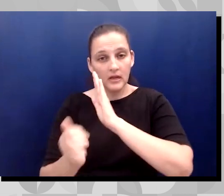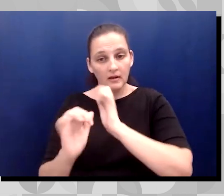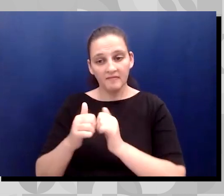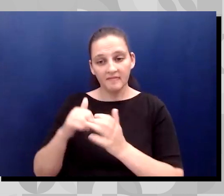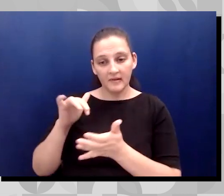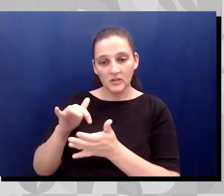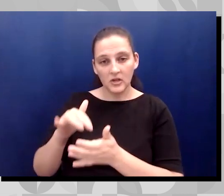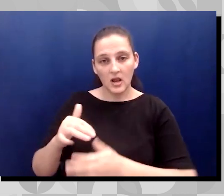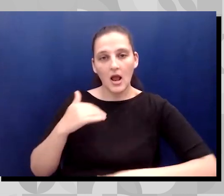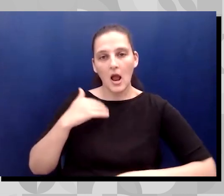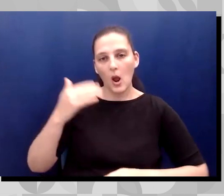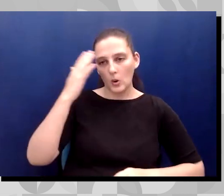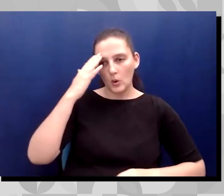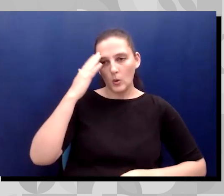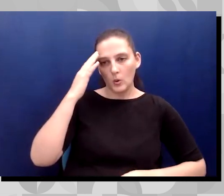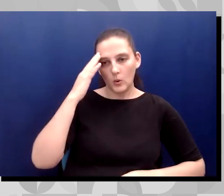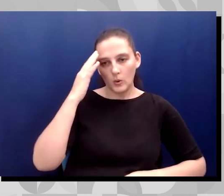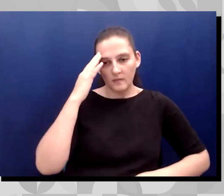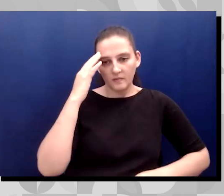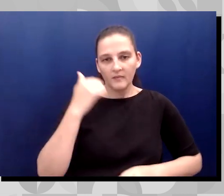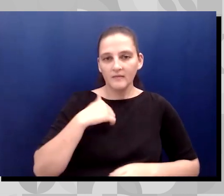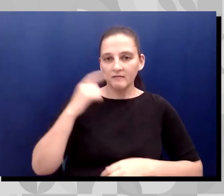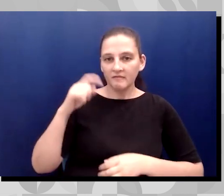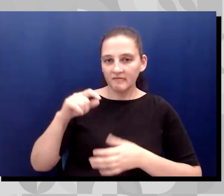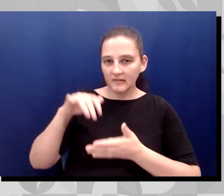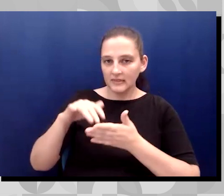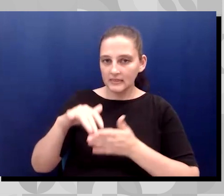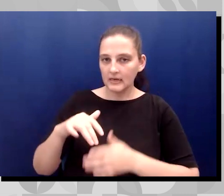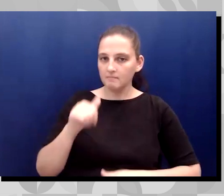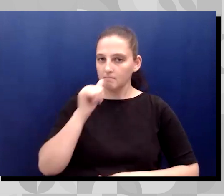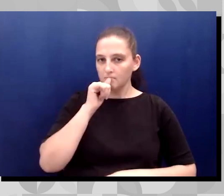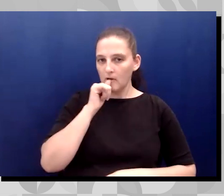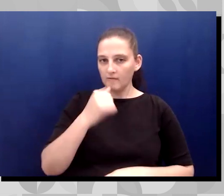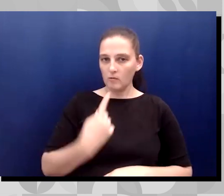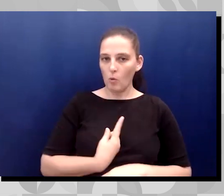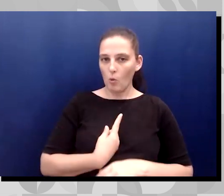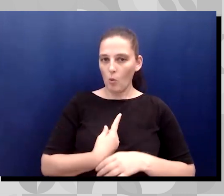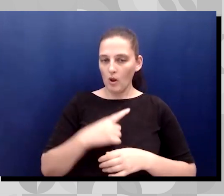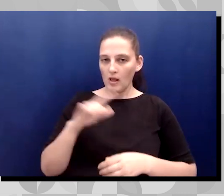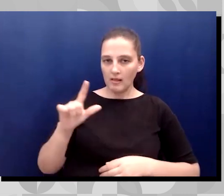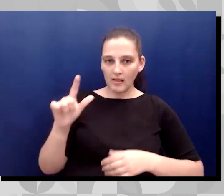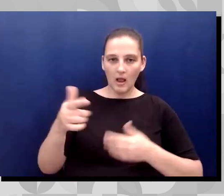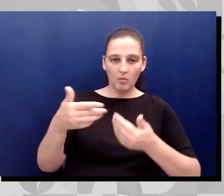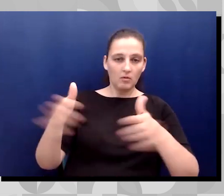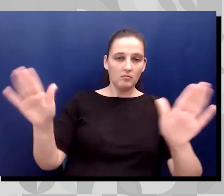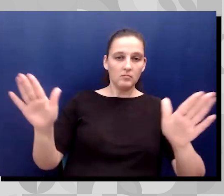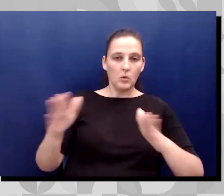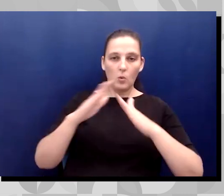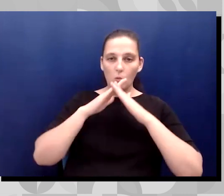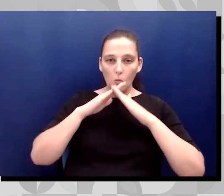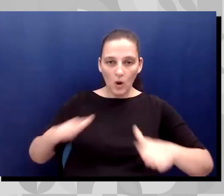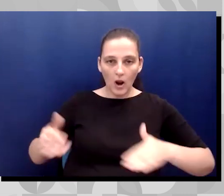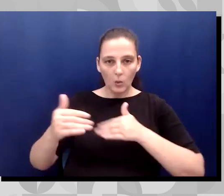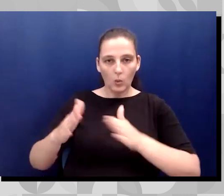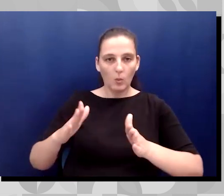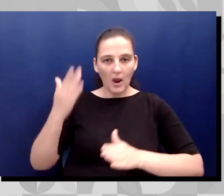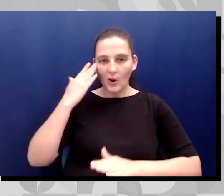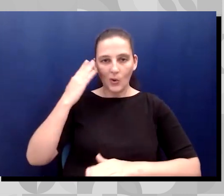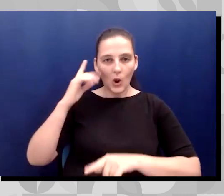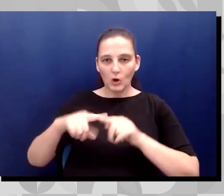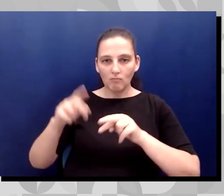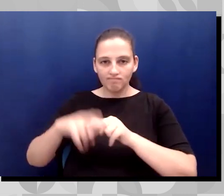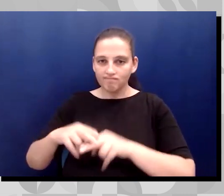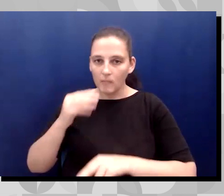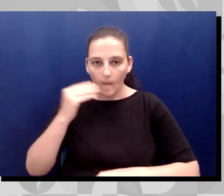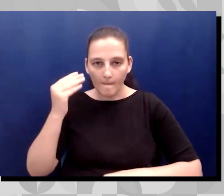private, in a life, in a library, in a private room, away from home. And, um, by studying